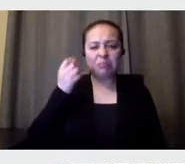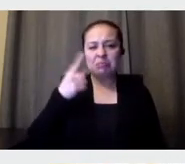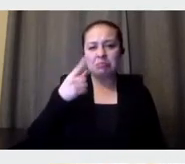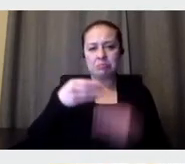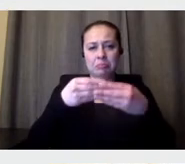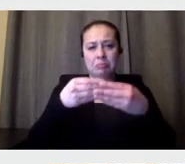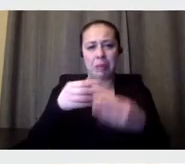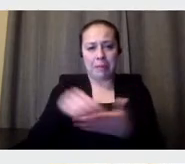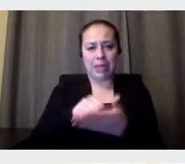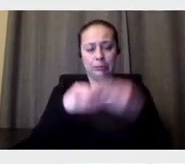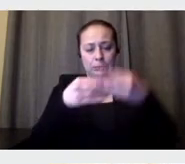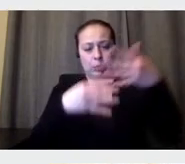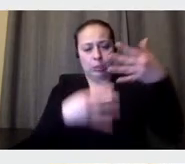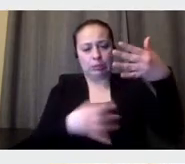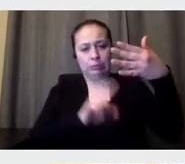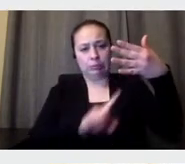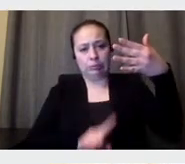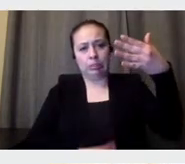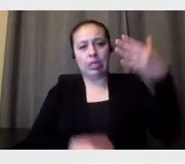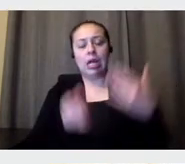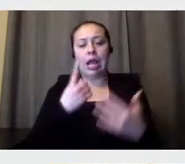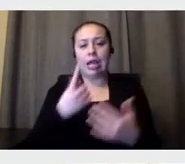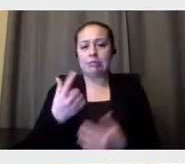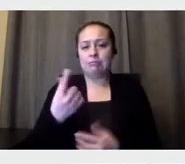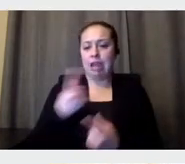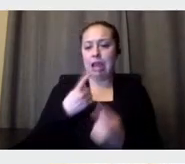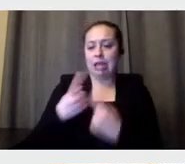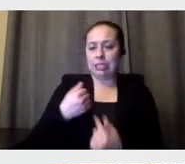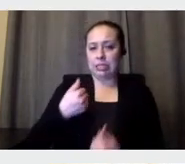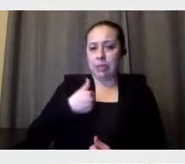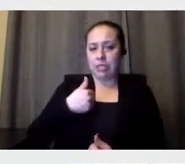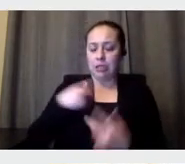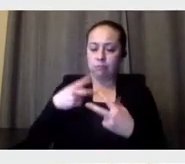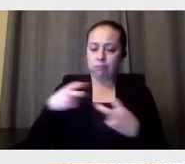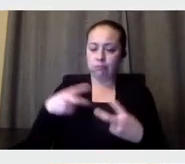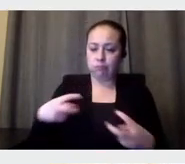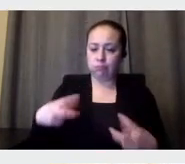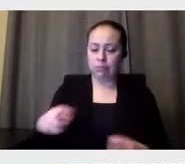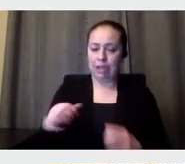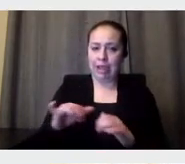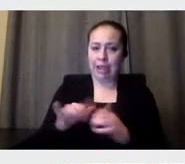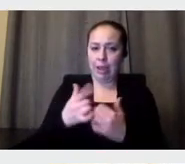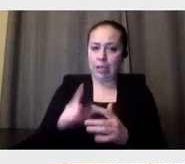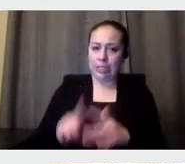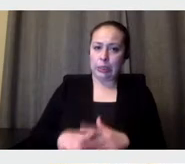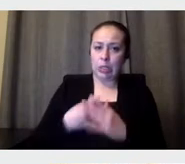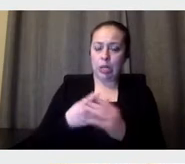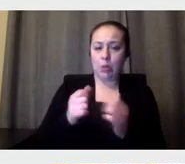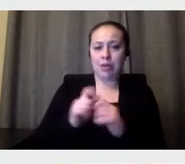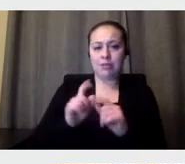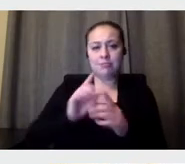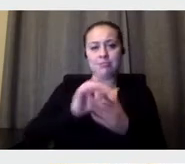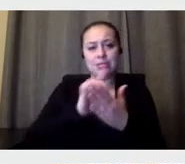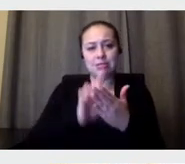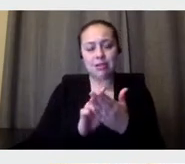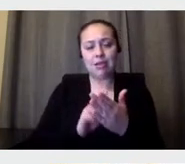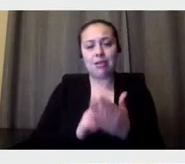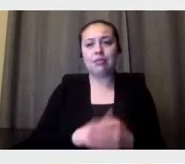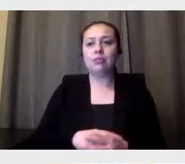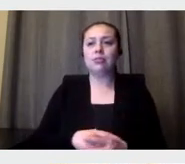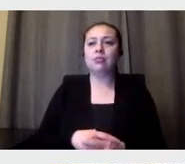where I ask questions to myself, um, how I started with design and many other, where were my,